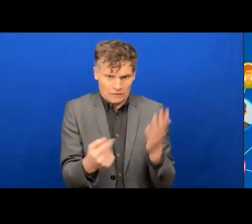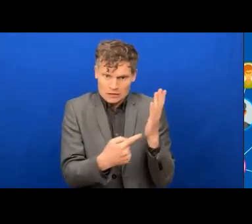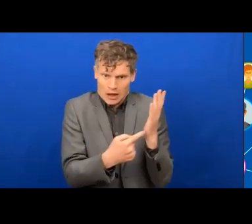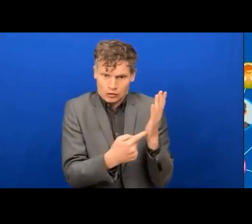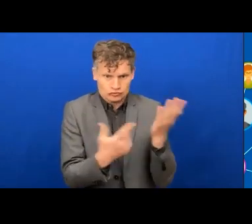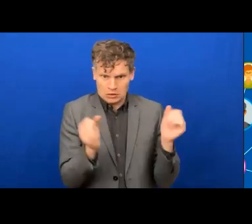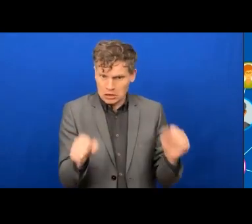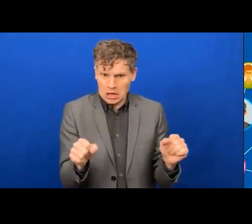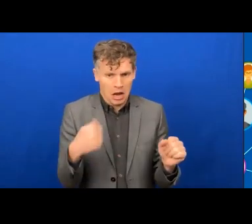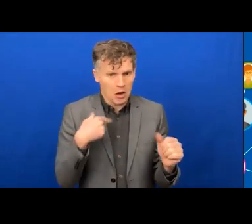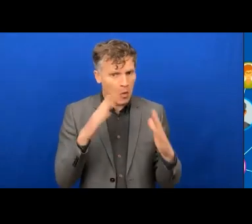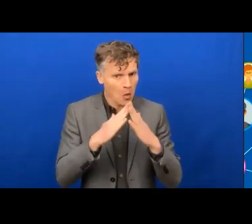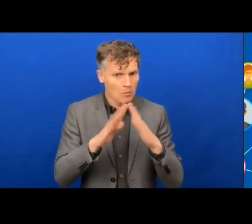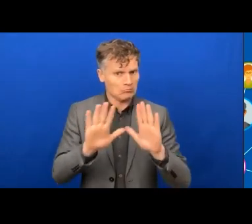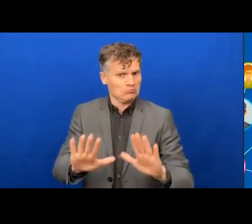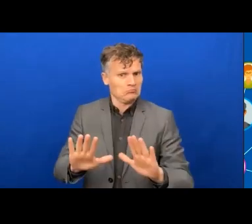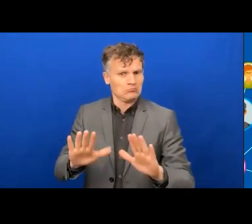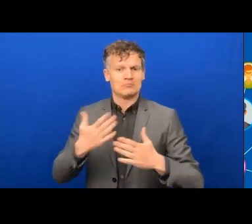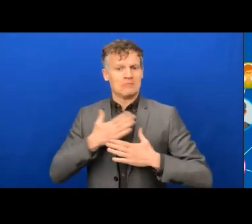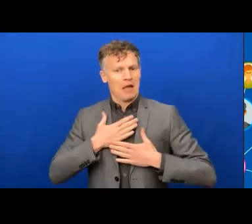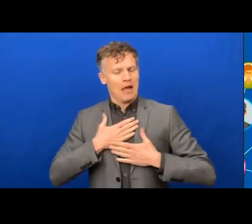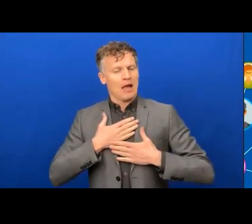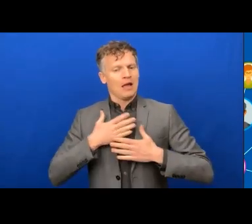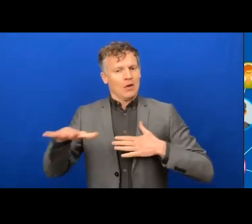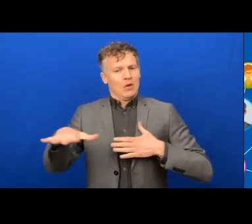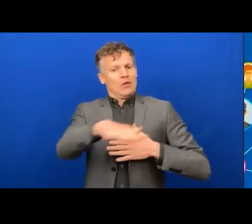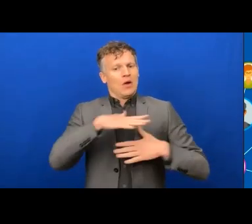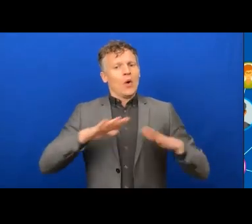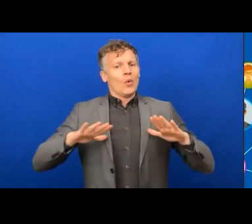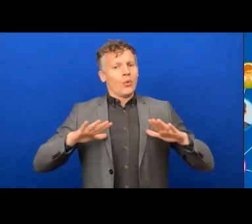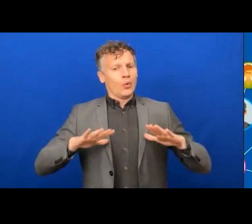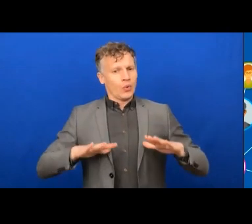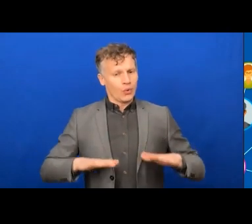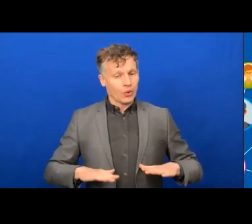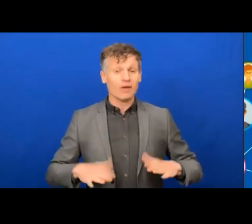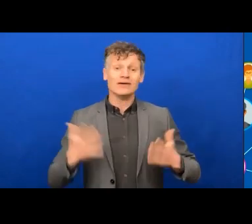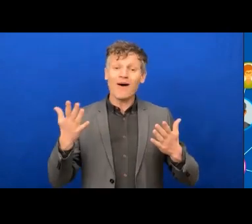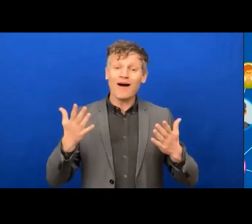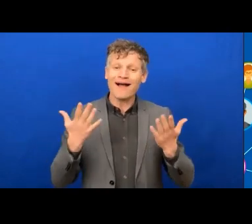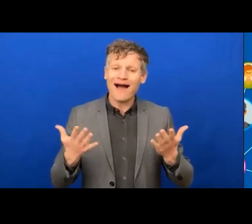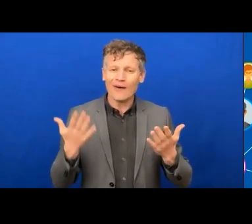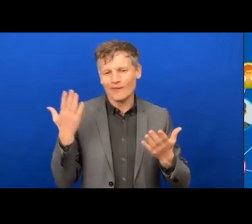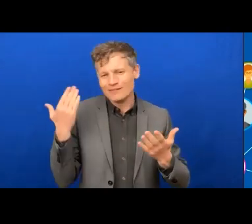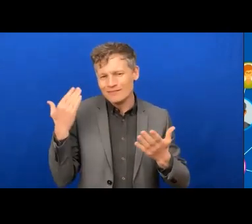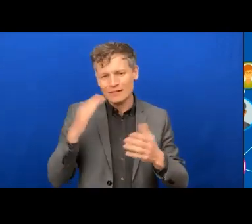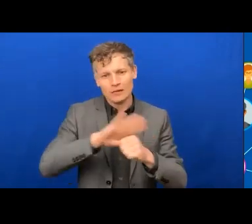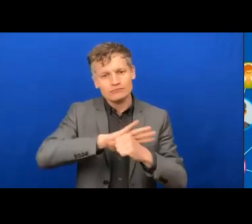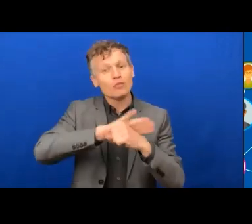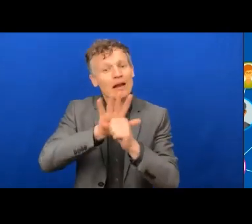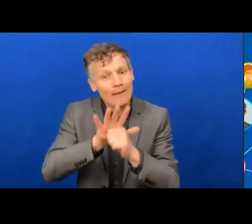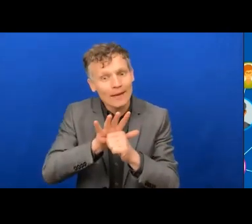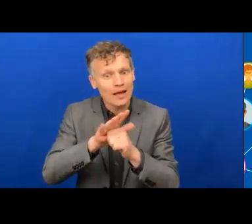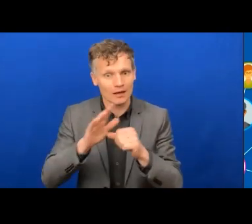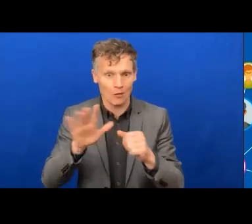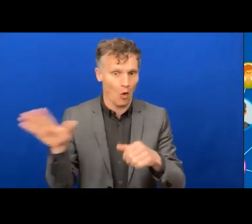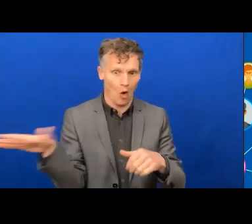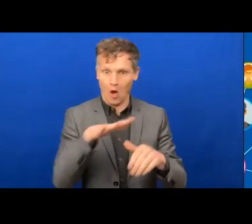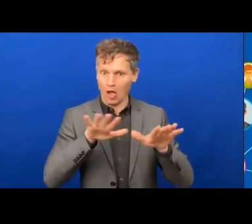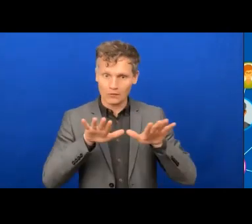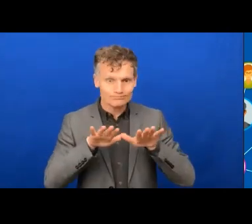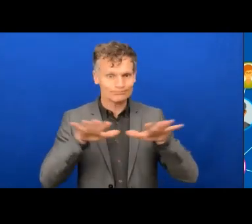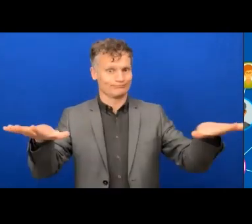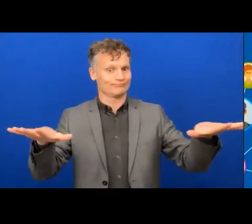to be effective. And I think that the pandemic has only reinforced that. whereas before, I think organisations were sceptical,